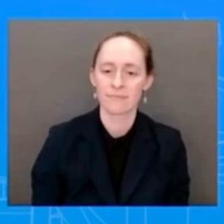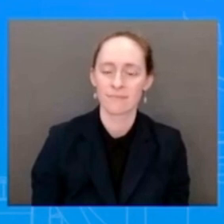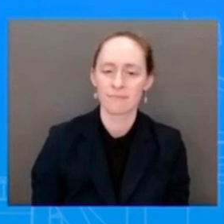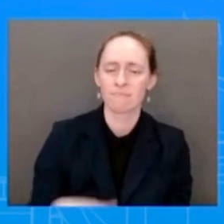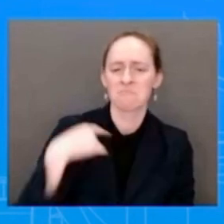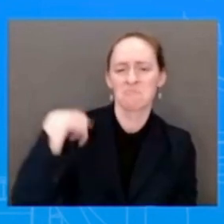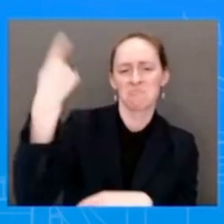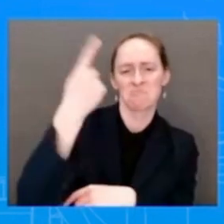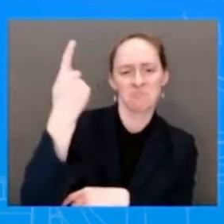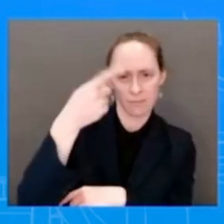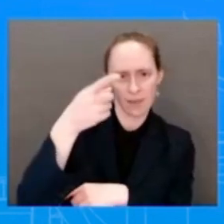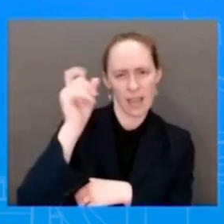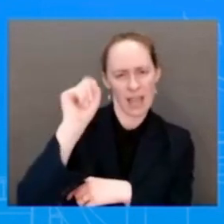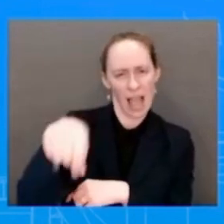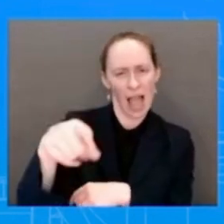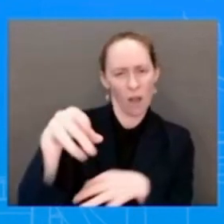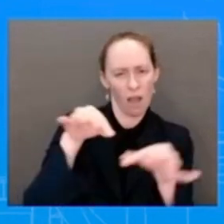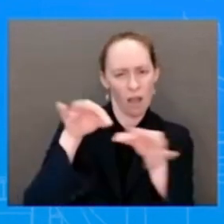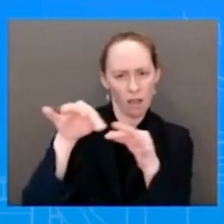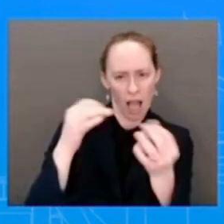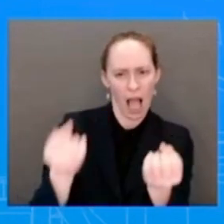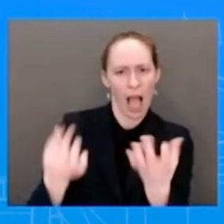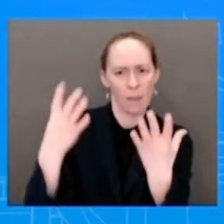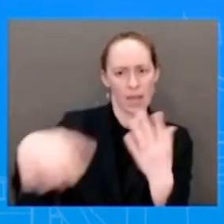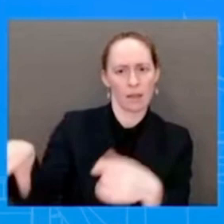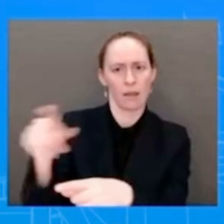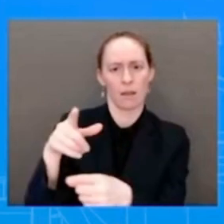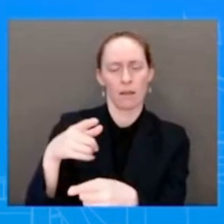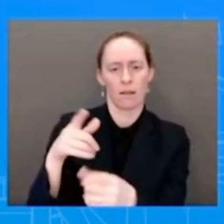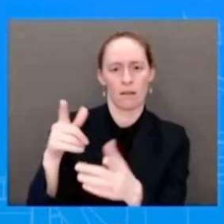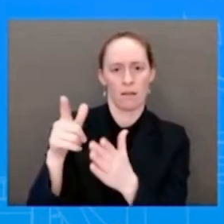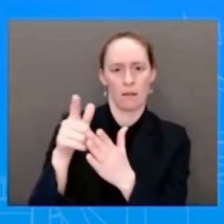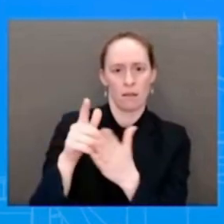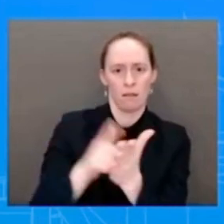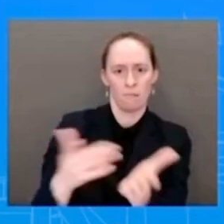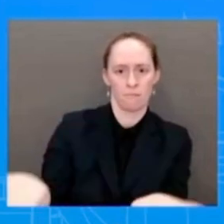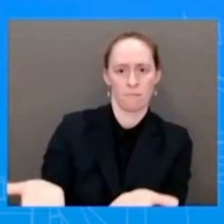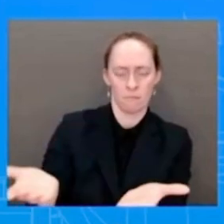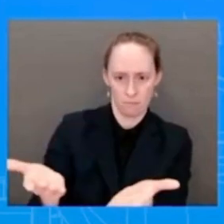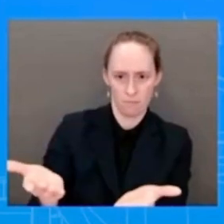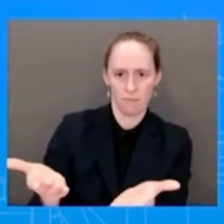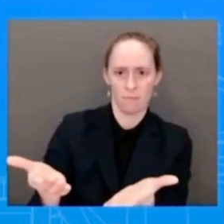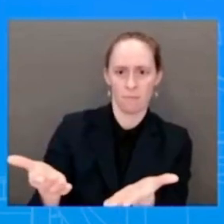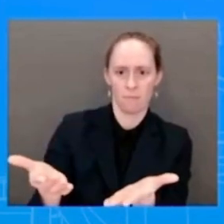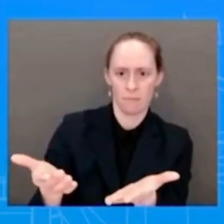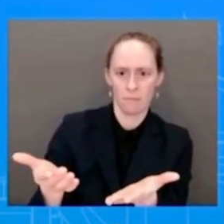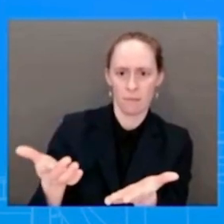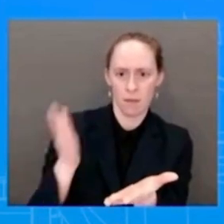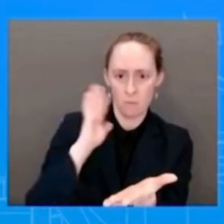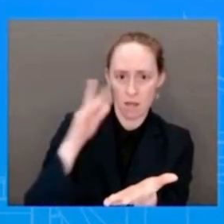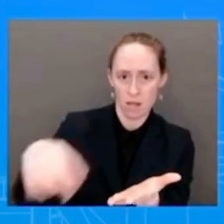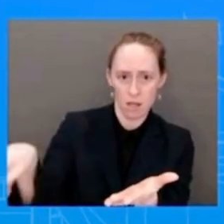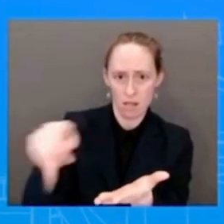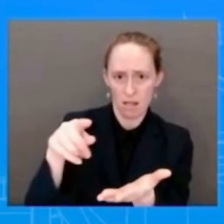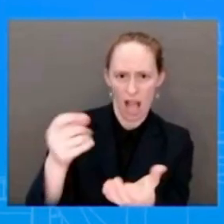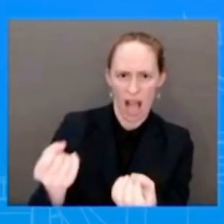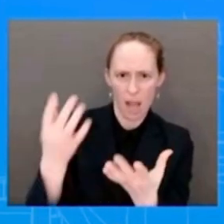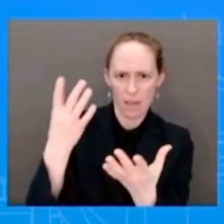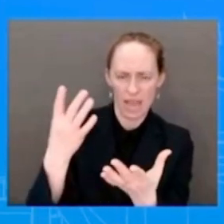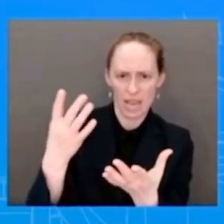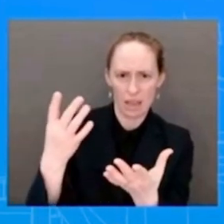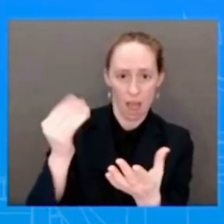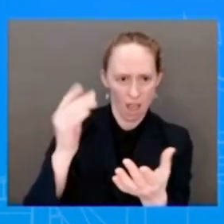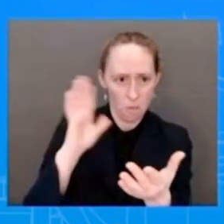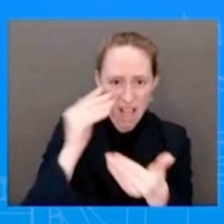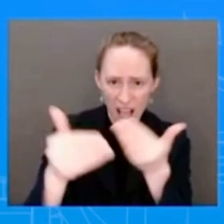added to prepare for the House investigations? I would refer you to the White House Counsel's Office on any staffing or any specifics on how